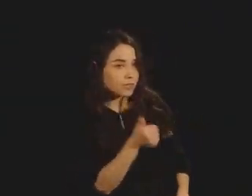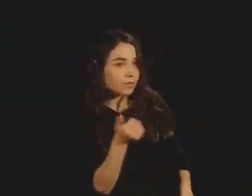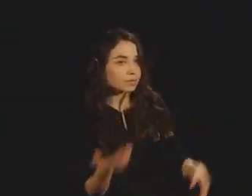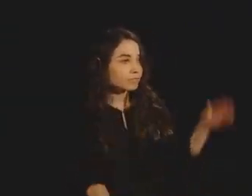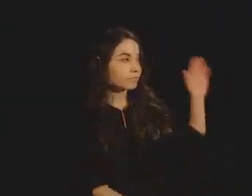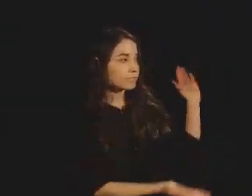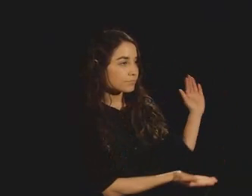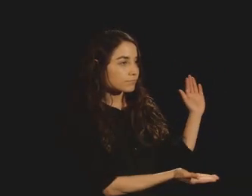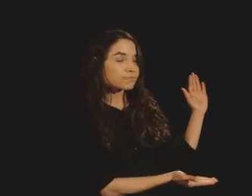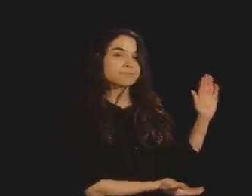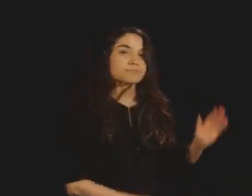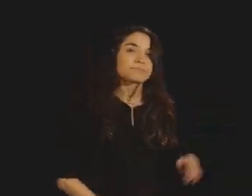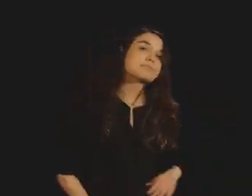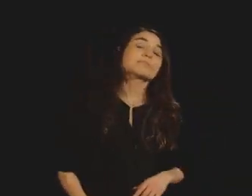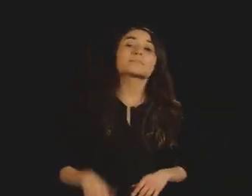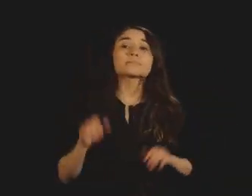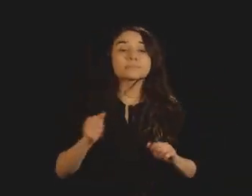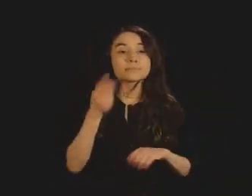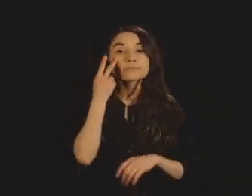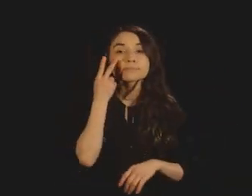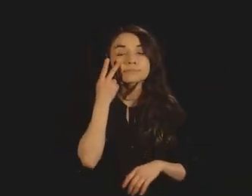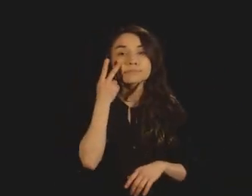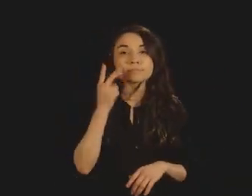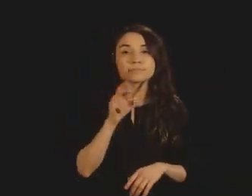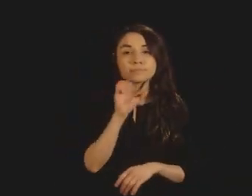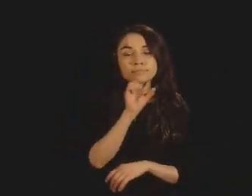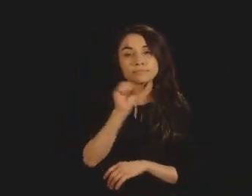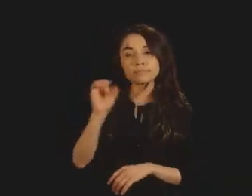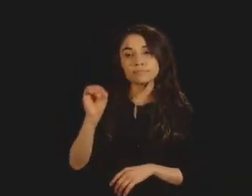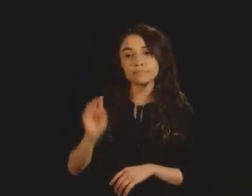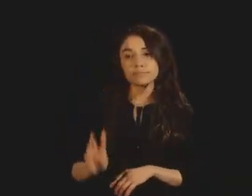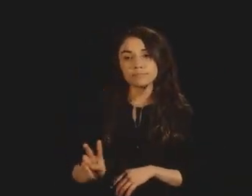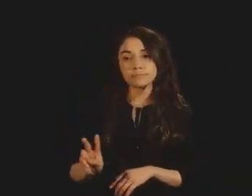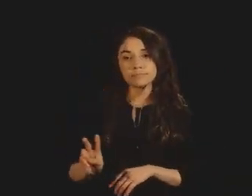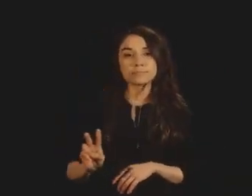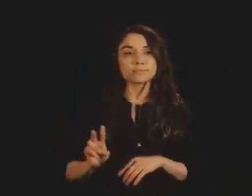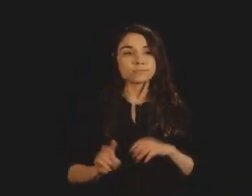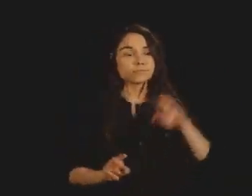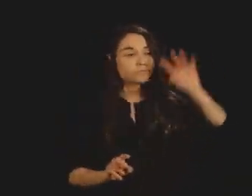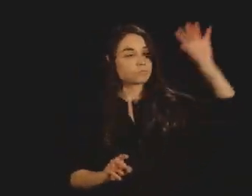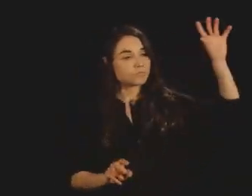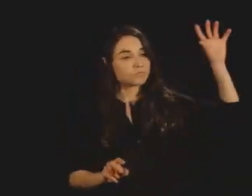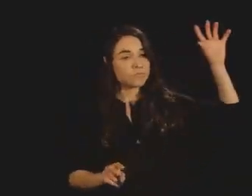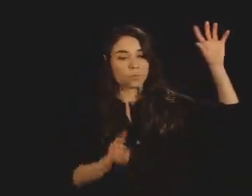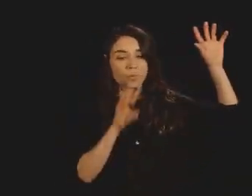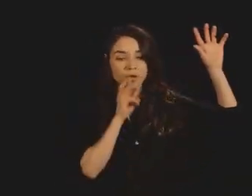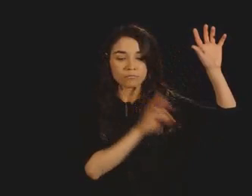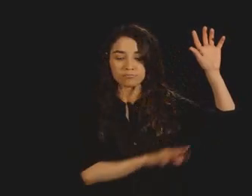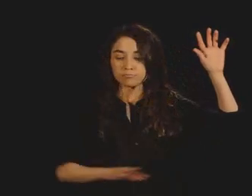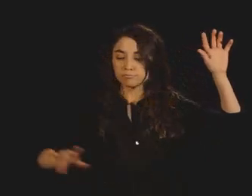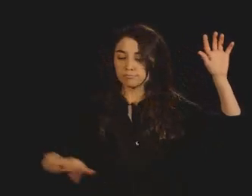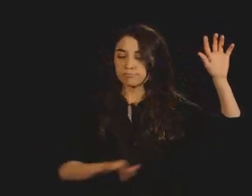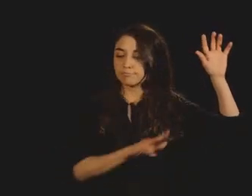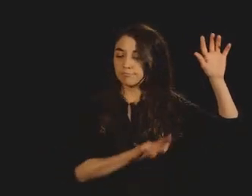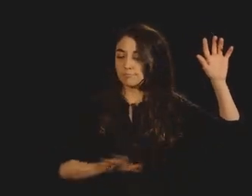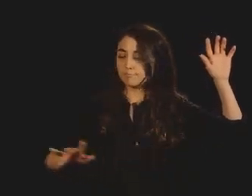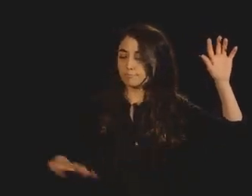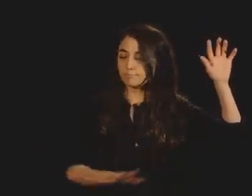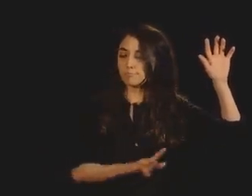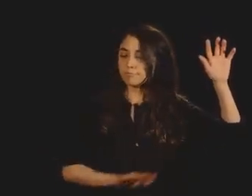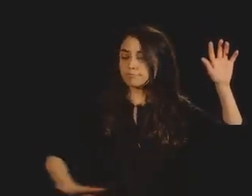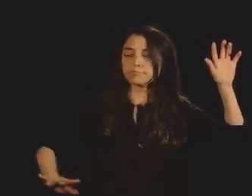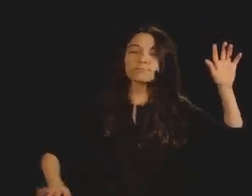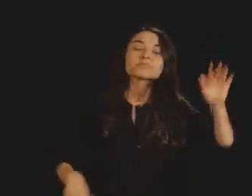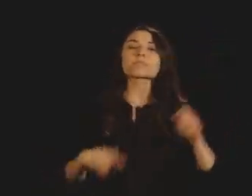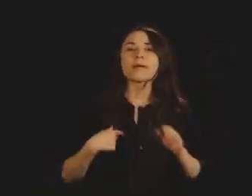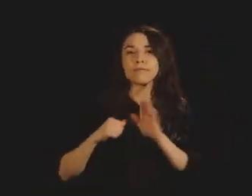is sulfur dioxide and water is indicated. And you've got a lot of little white fuzzy stuff back there. That's water. But I've highlighted a few of those water